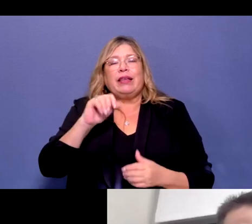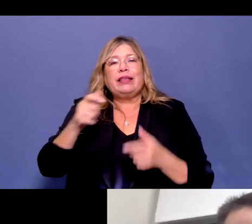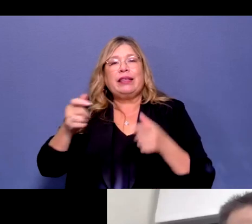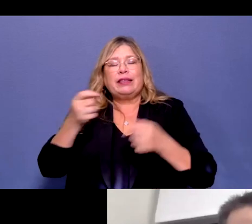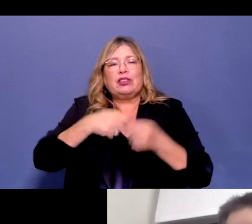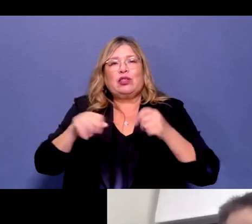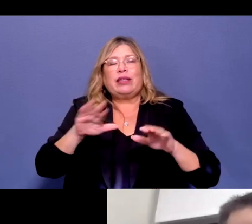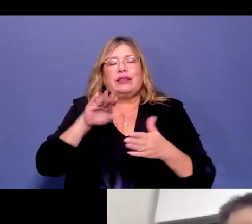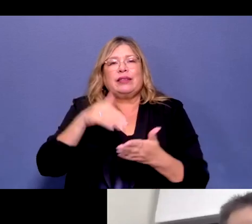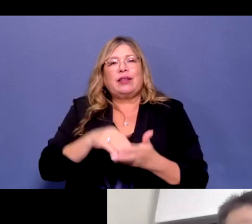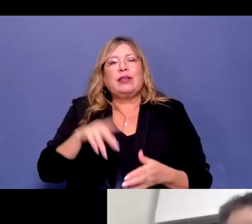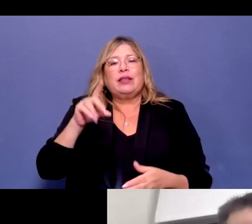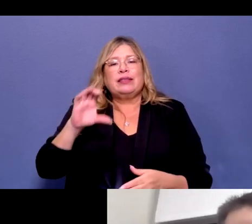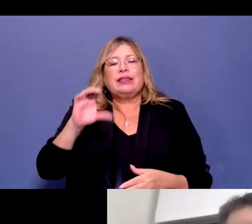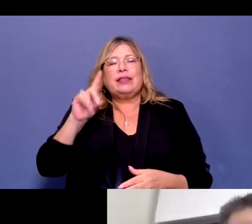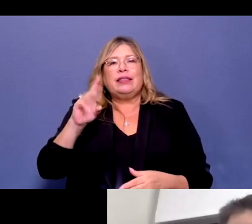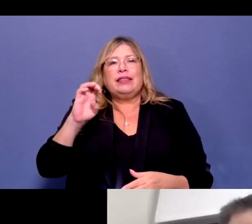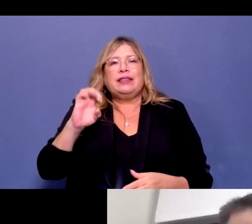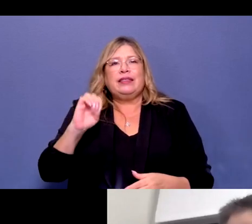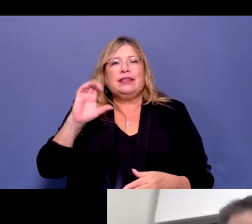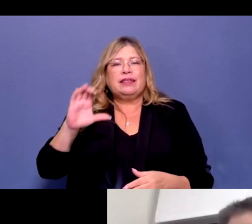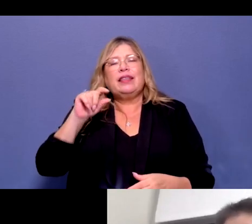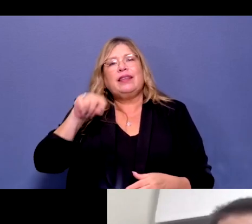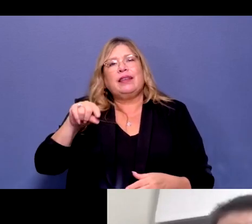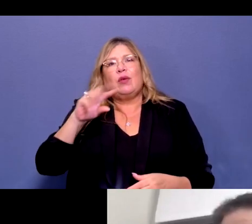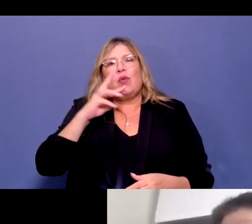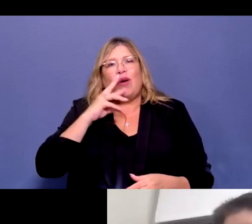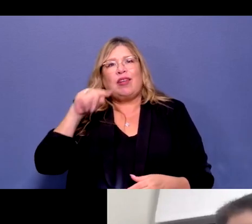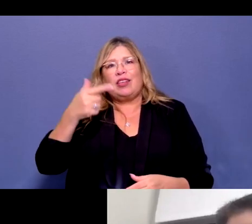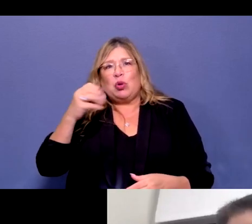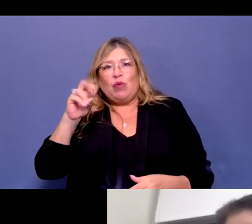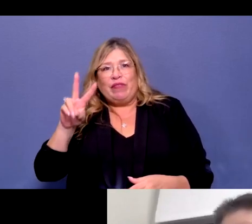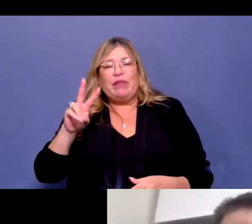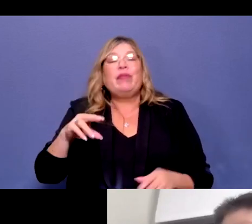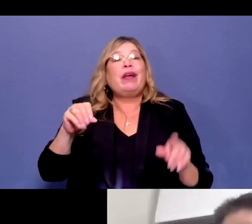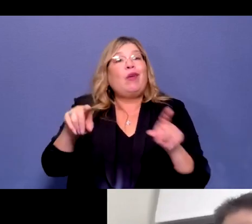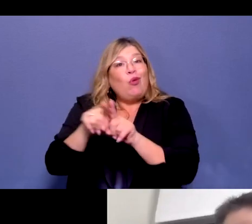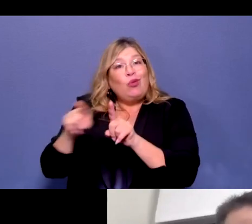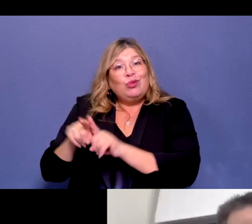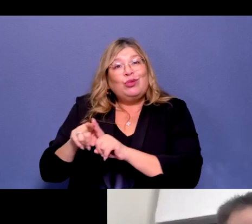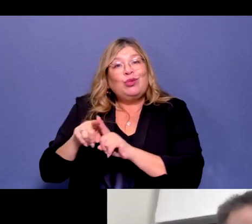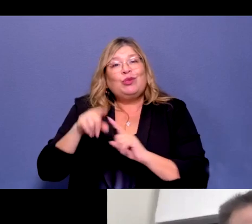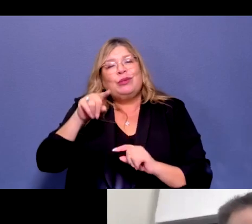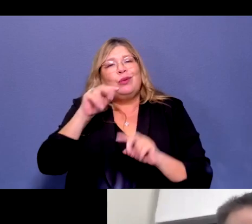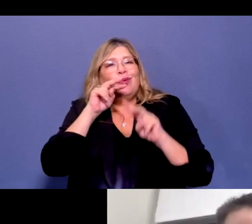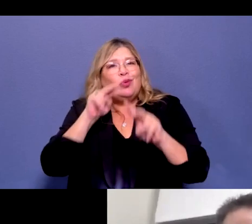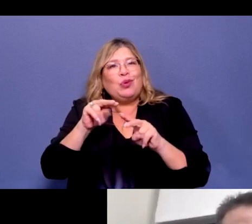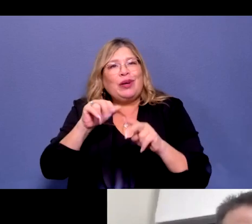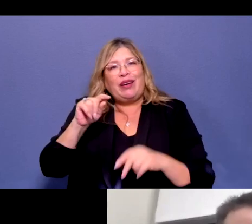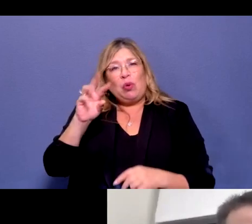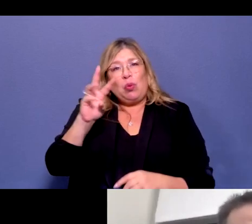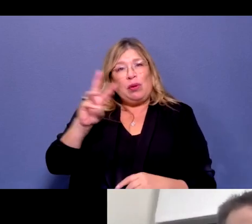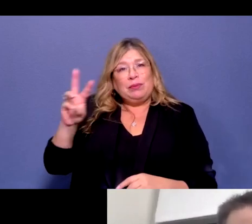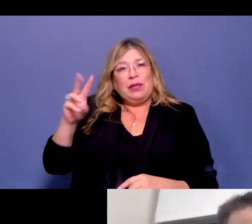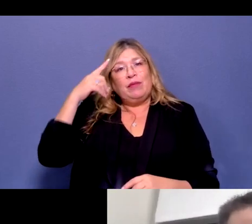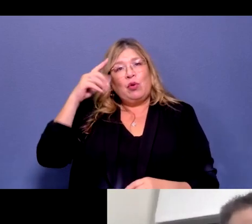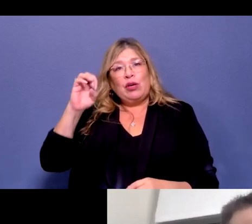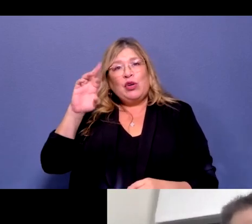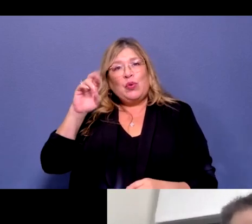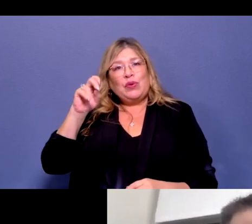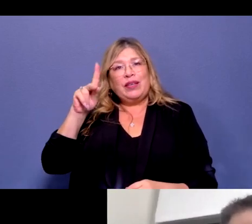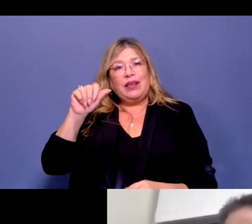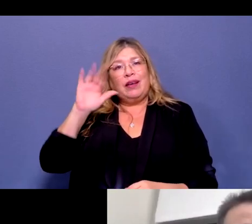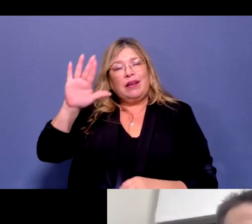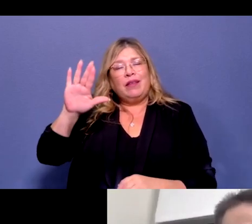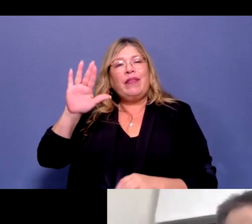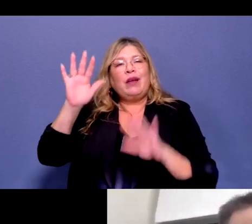.water.ca.gov. There's also, you know, you're looking at the websites for the Eureka Weather Forecast